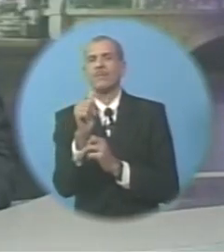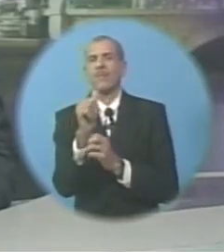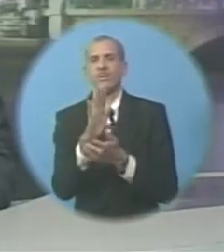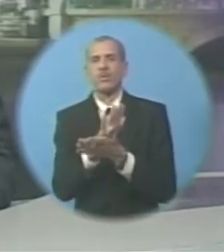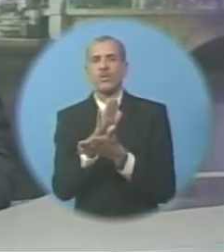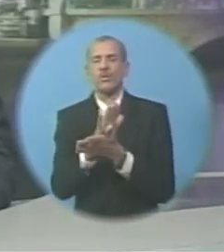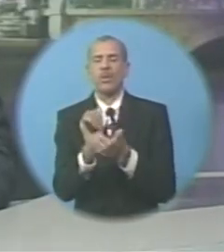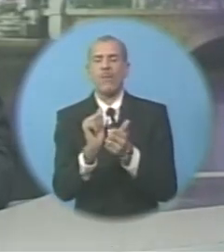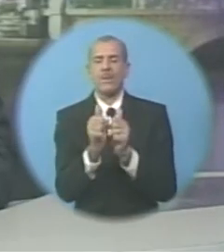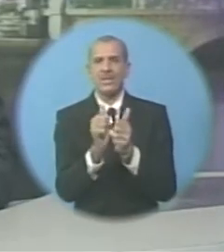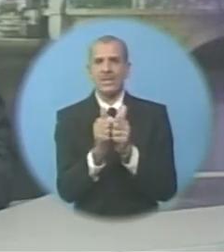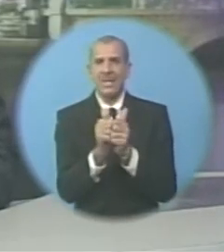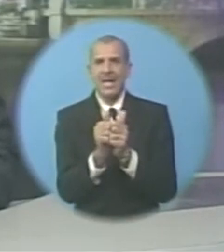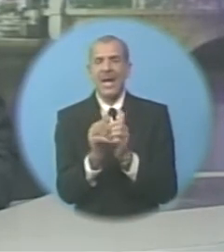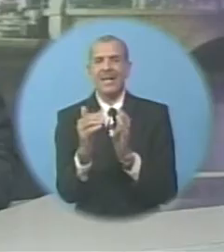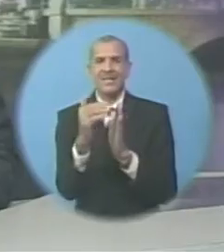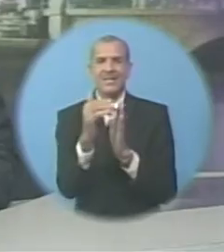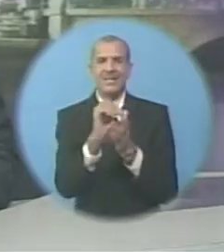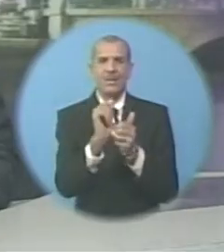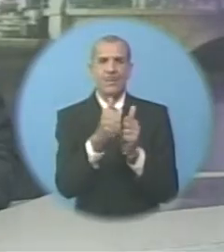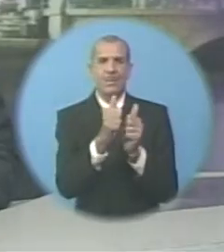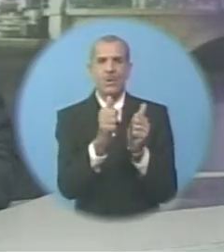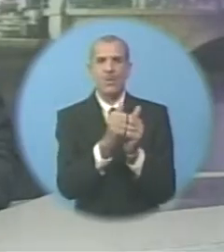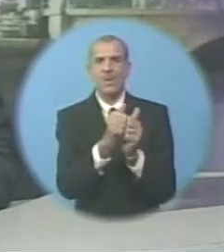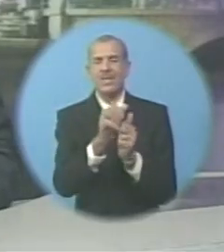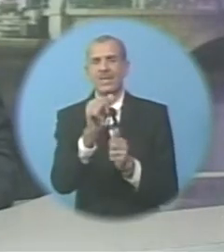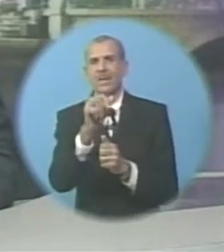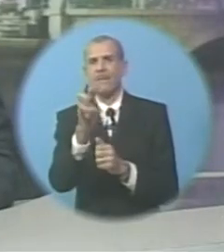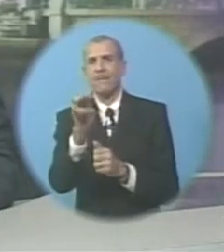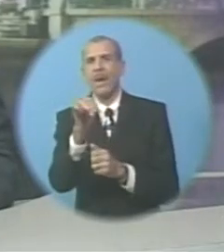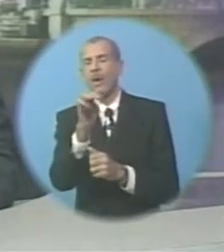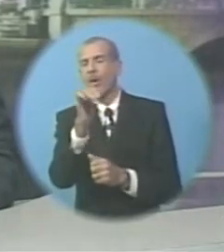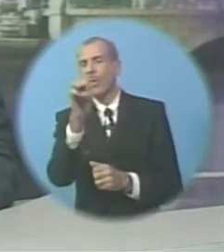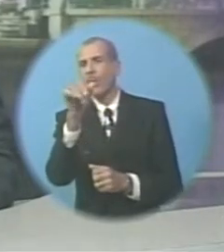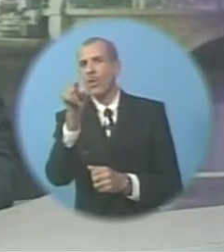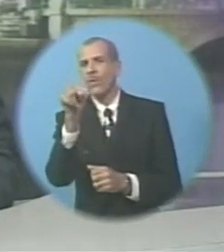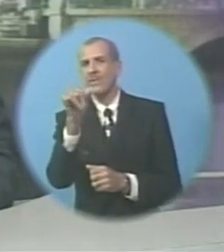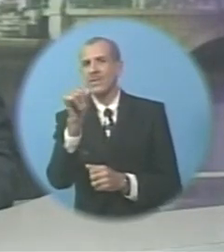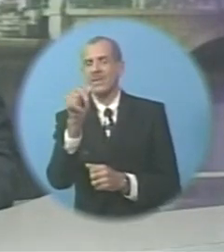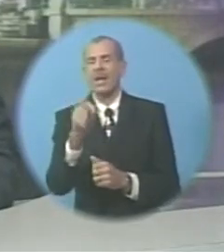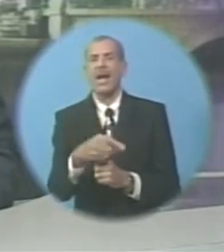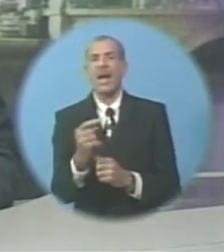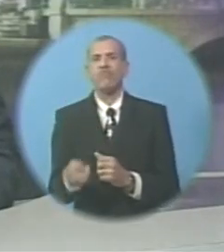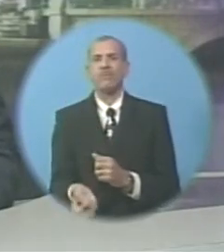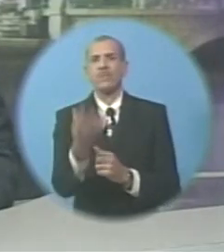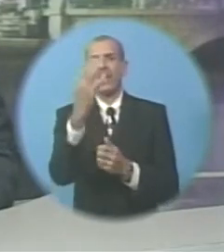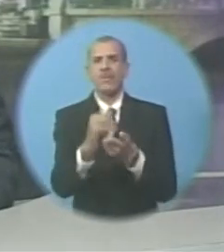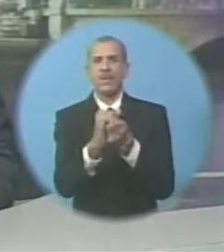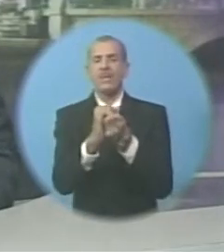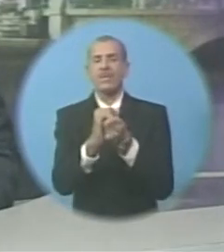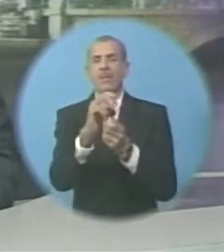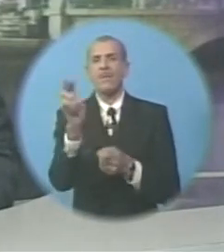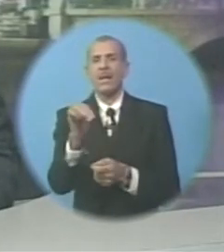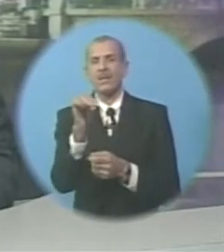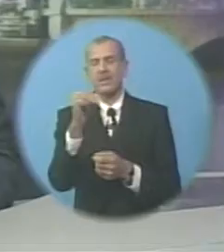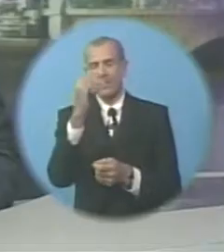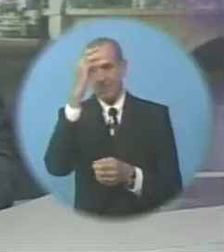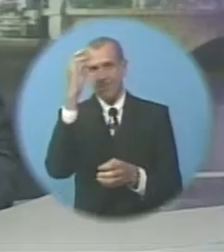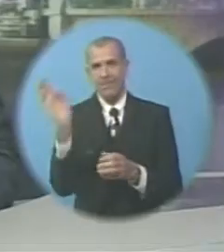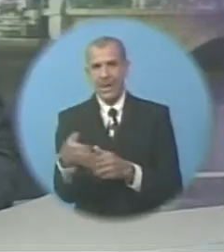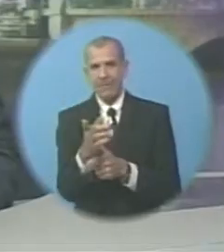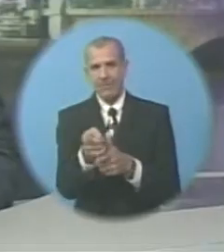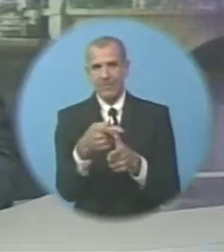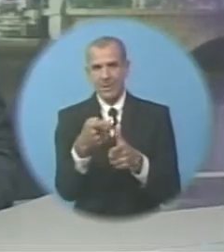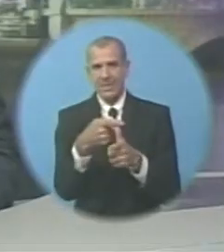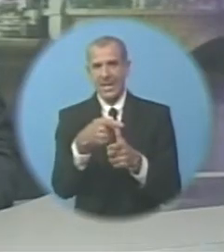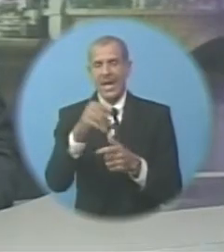after taking St. Martin's Mangrove As their latest victims Today At Rice's Within the toss St. Martin's opted to bat And CBC's Annemarie